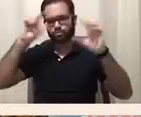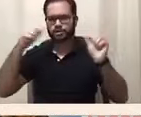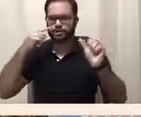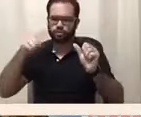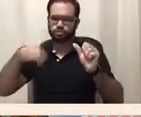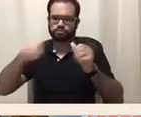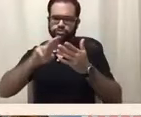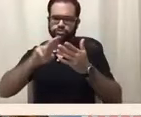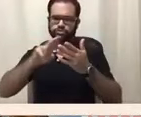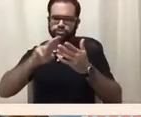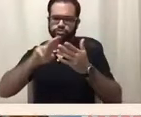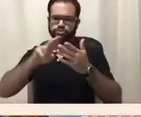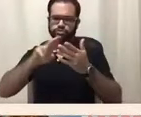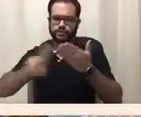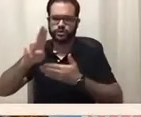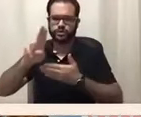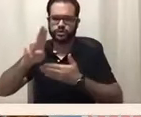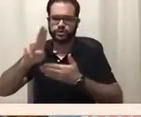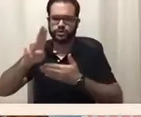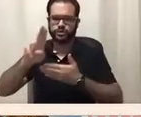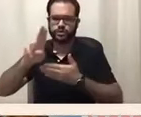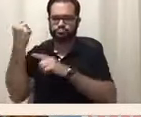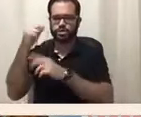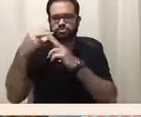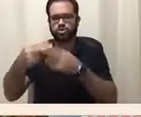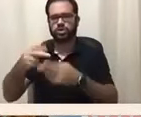as Dr. I. King Jordan is named.